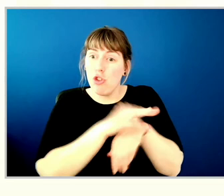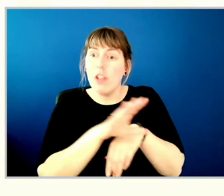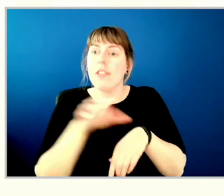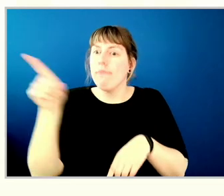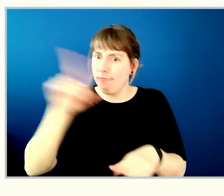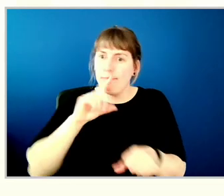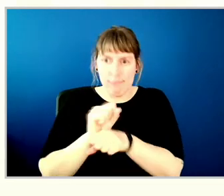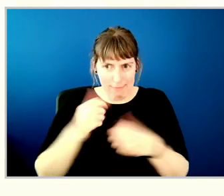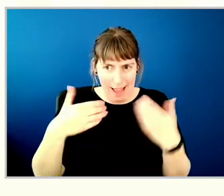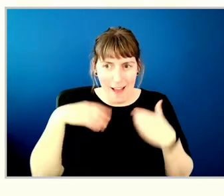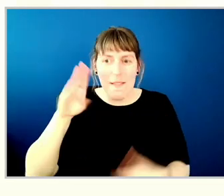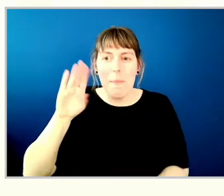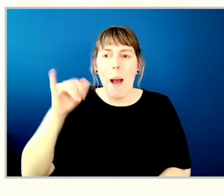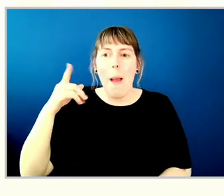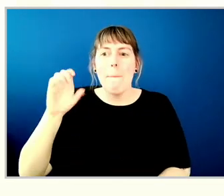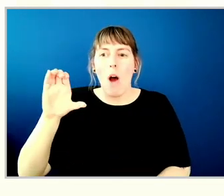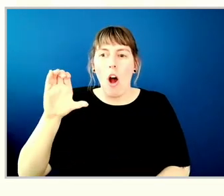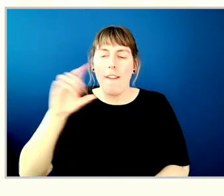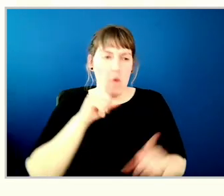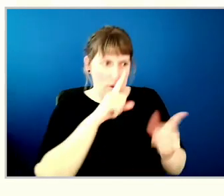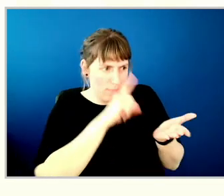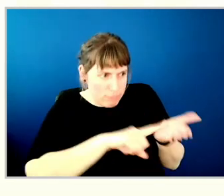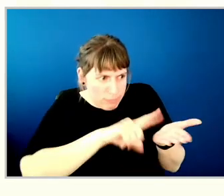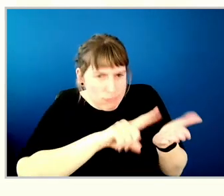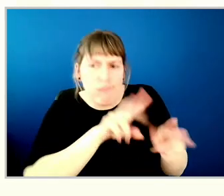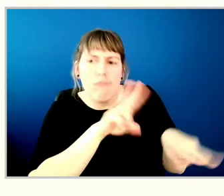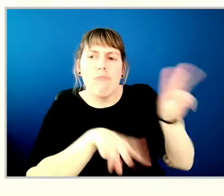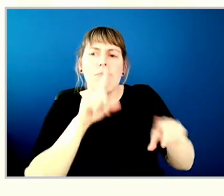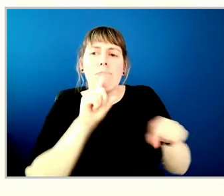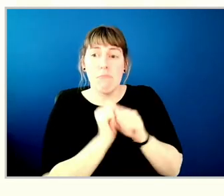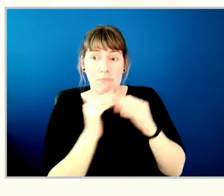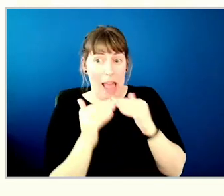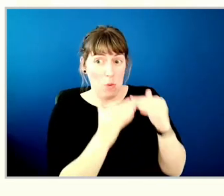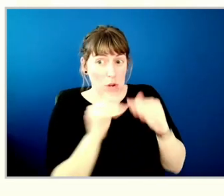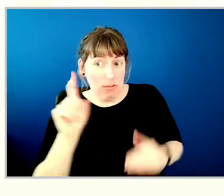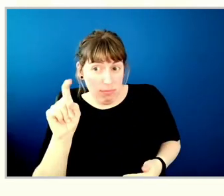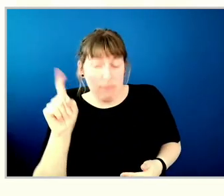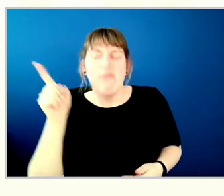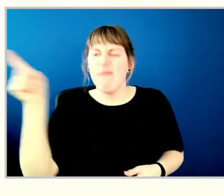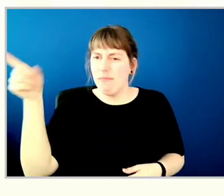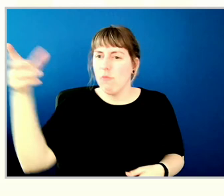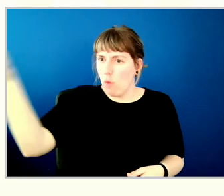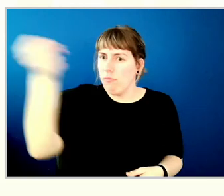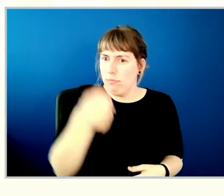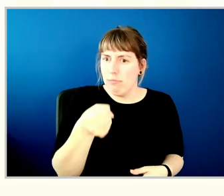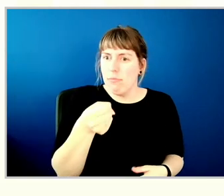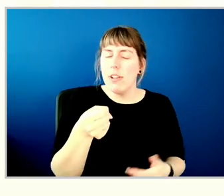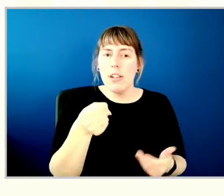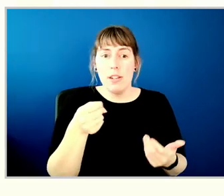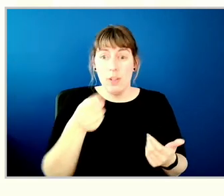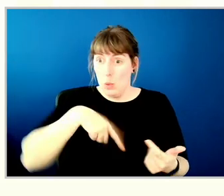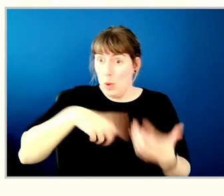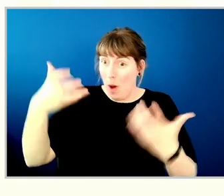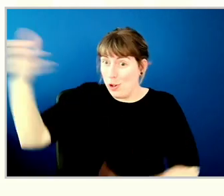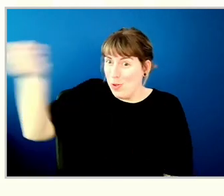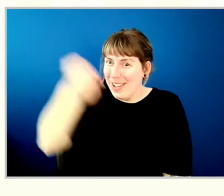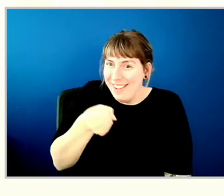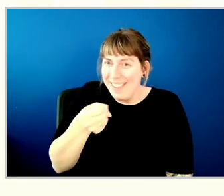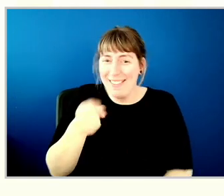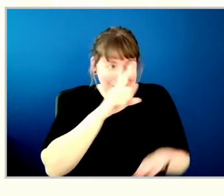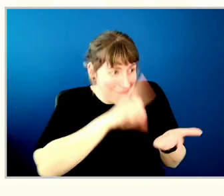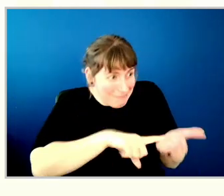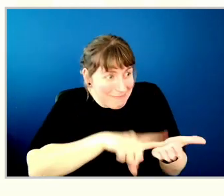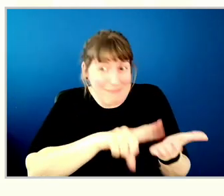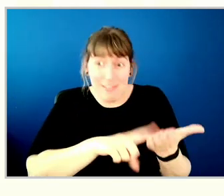representation to do our external equity audit. So this was an audit that we wanted to do to see what